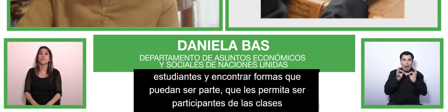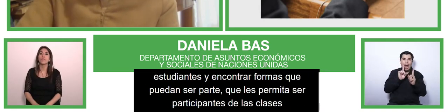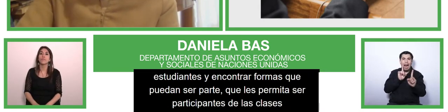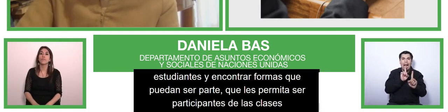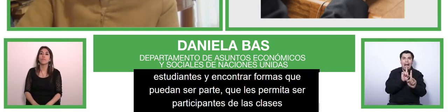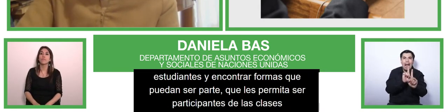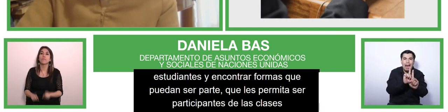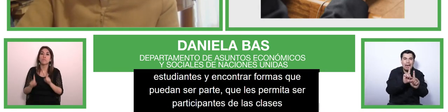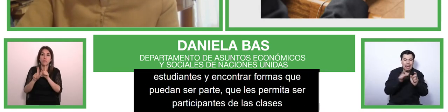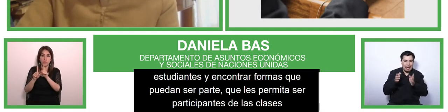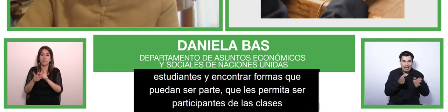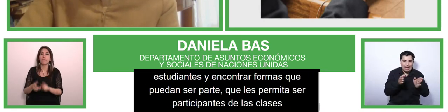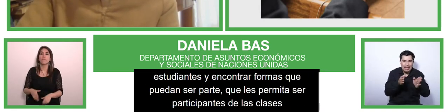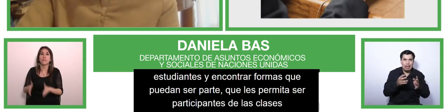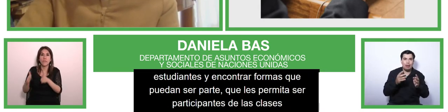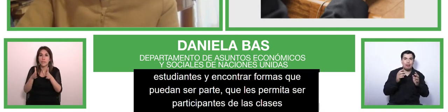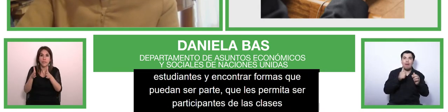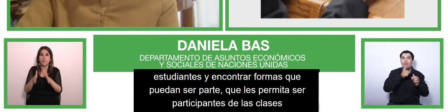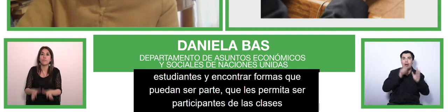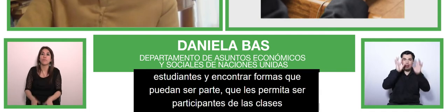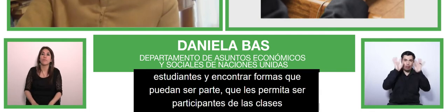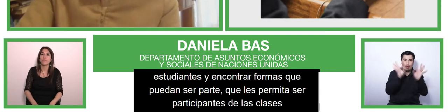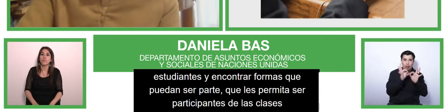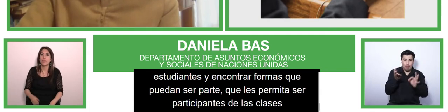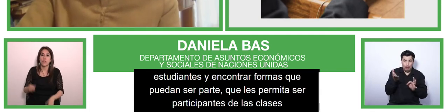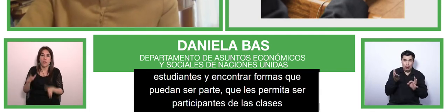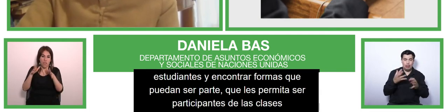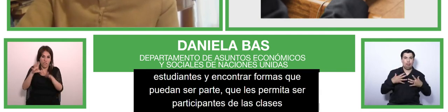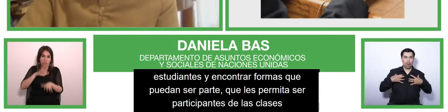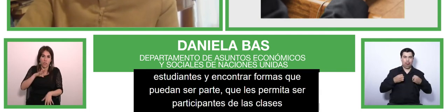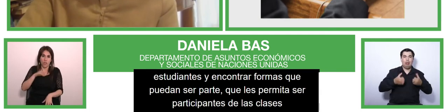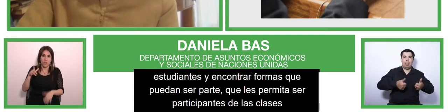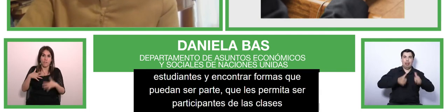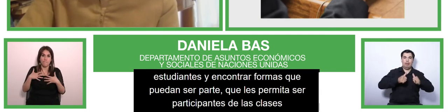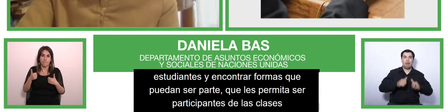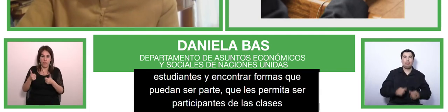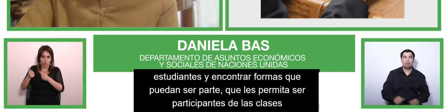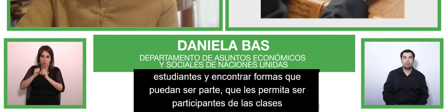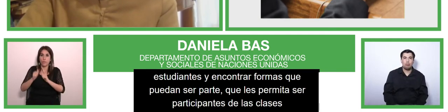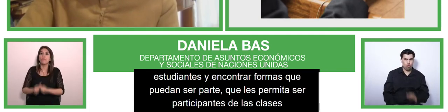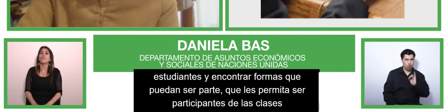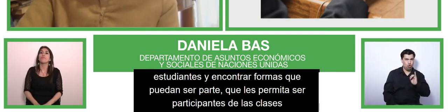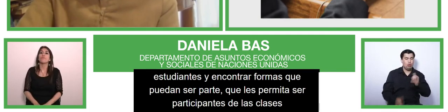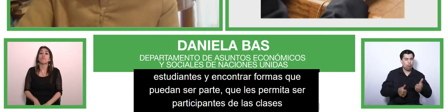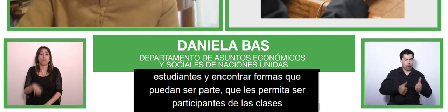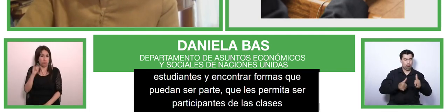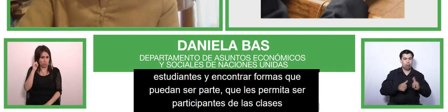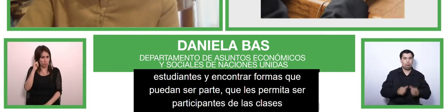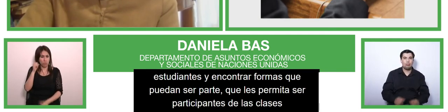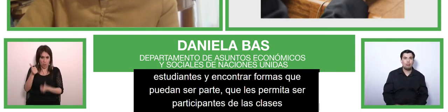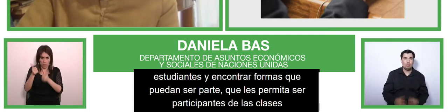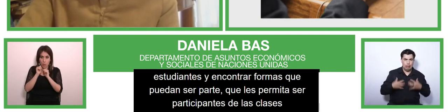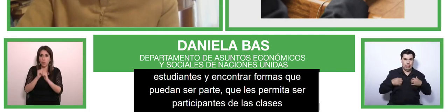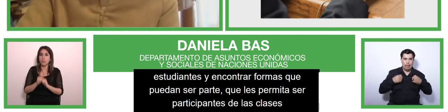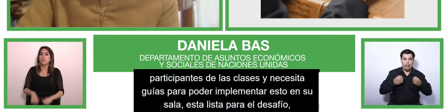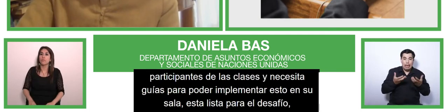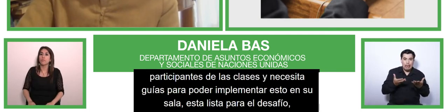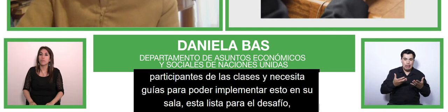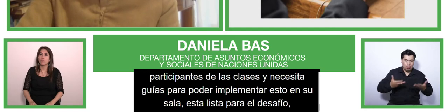for the challenge yeah she is and looking forward forward to seeing the many benefits